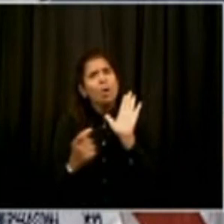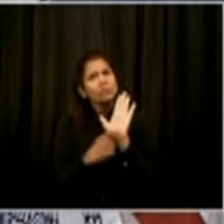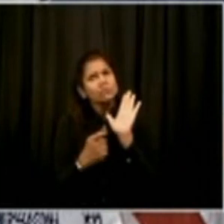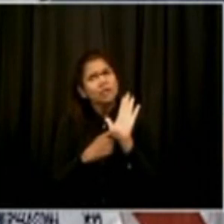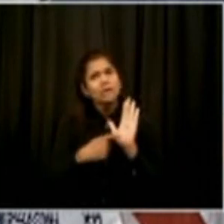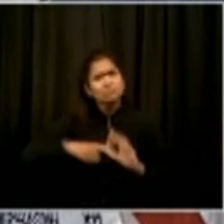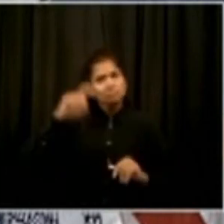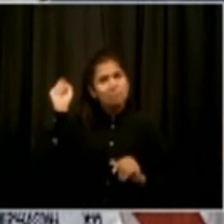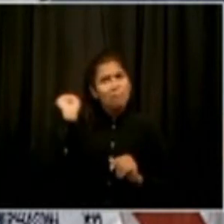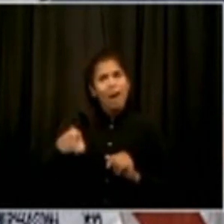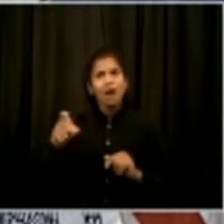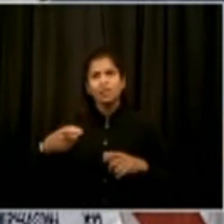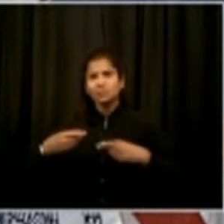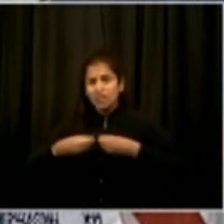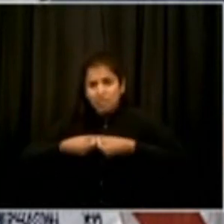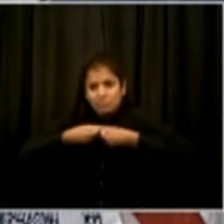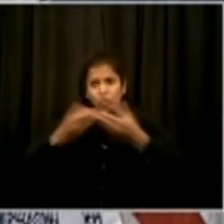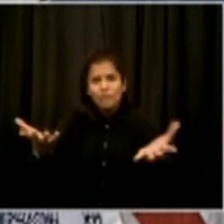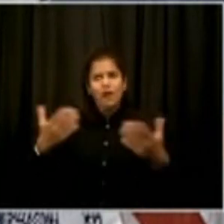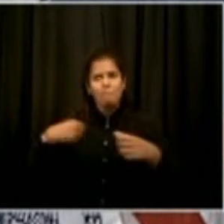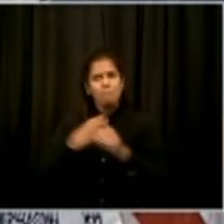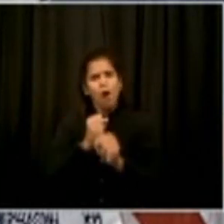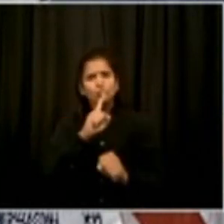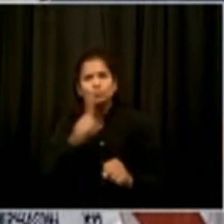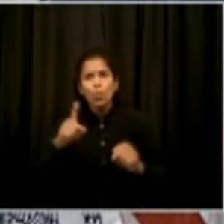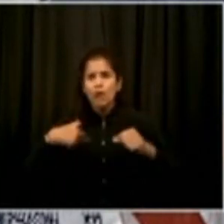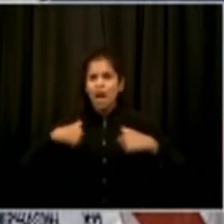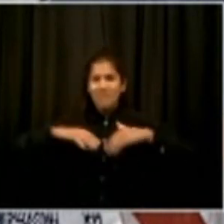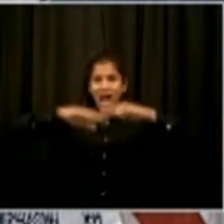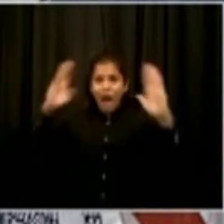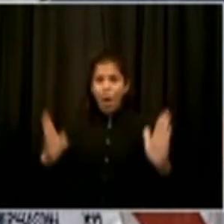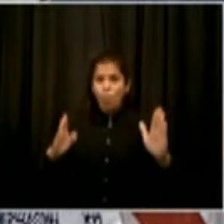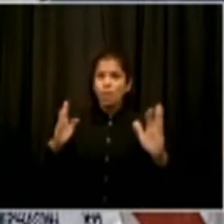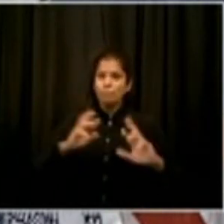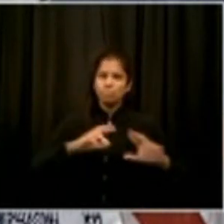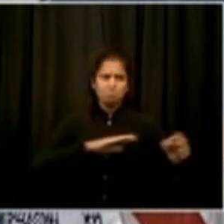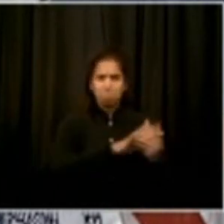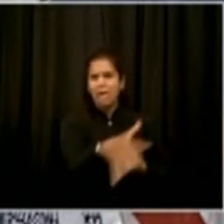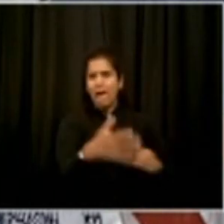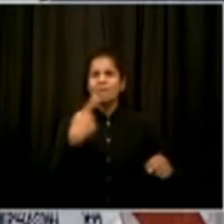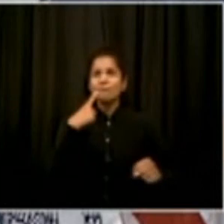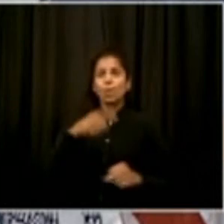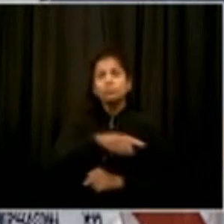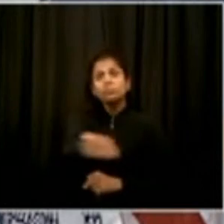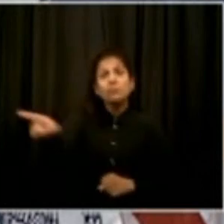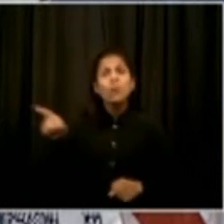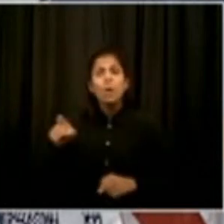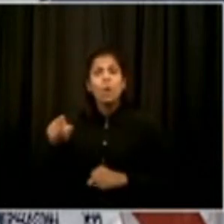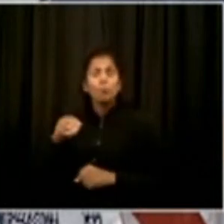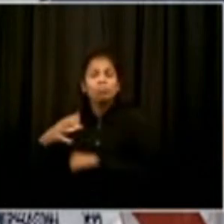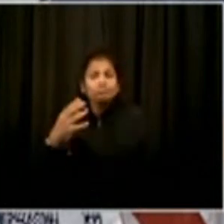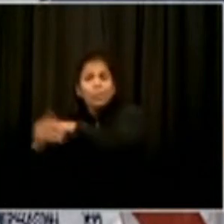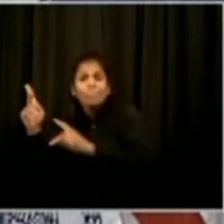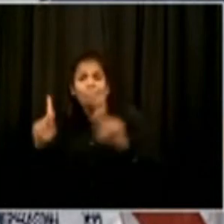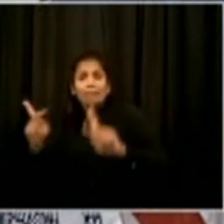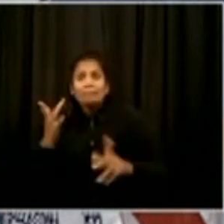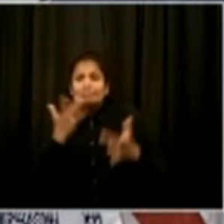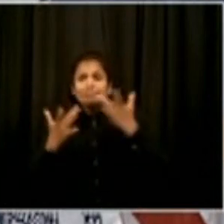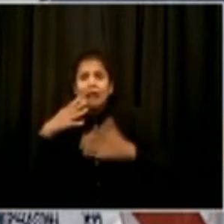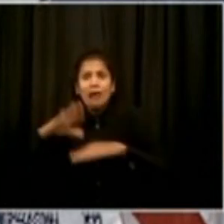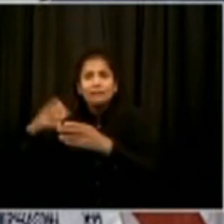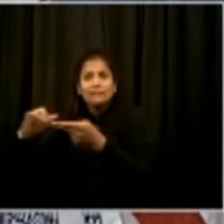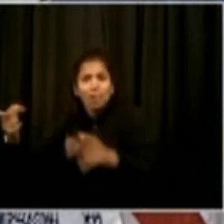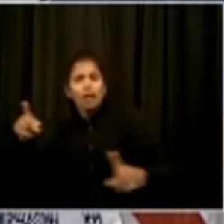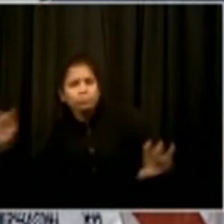job one is get folks out of the hotels they've been in temporarily, back into the shelter system once it's safe. Go ahead. So